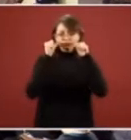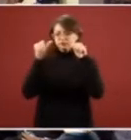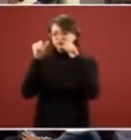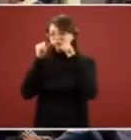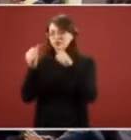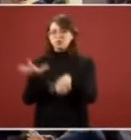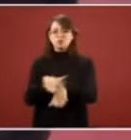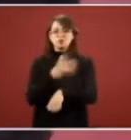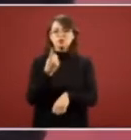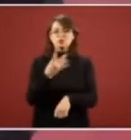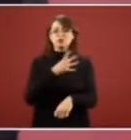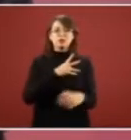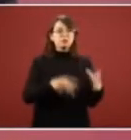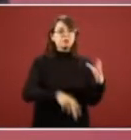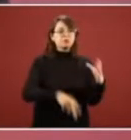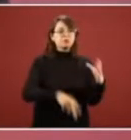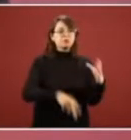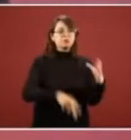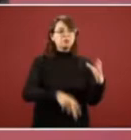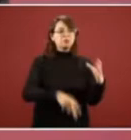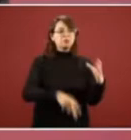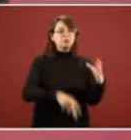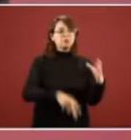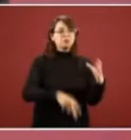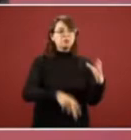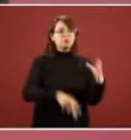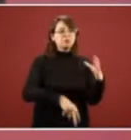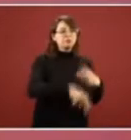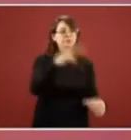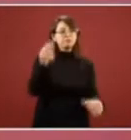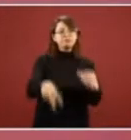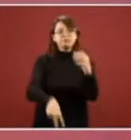vacantes that are vacant